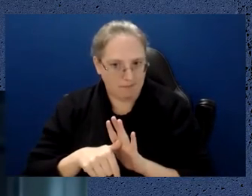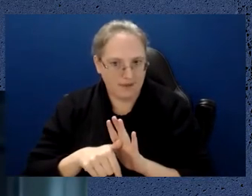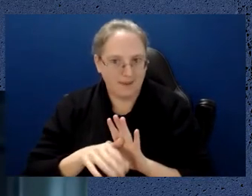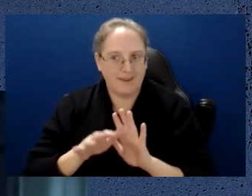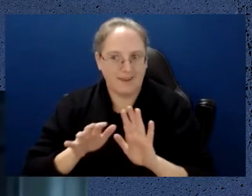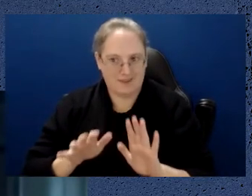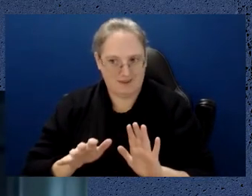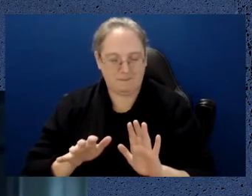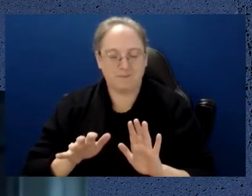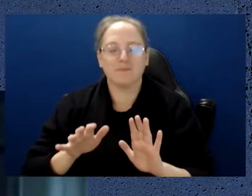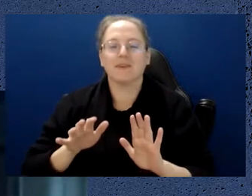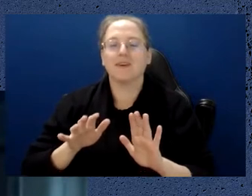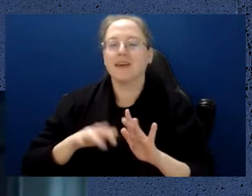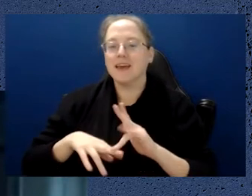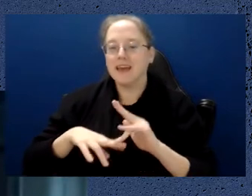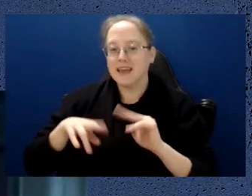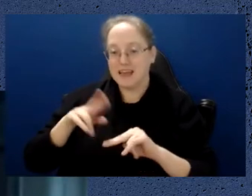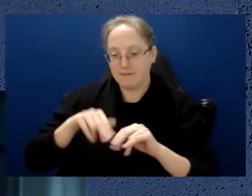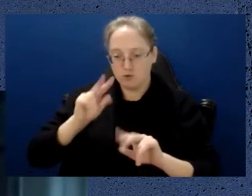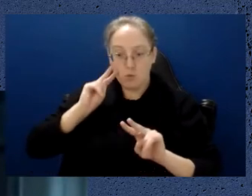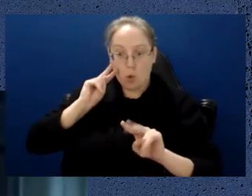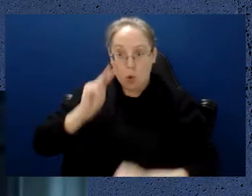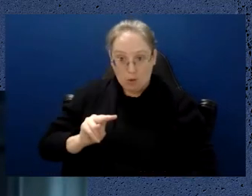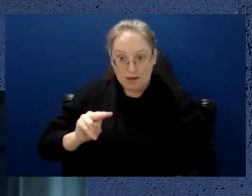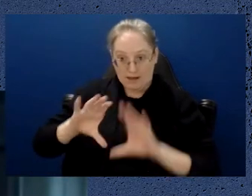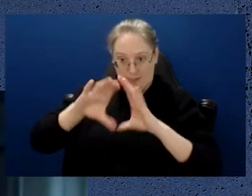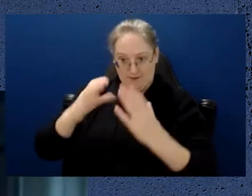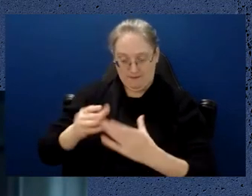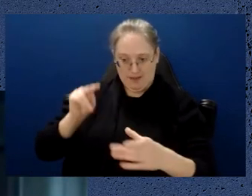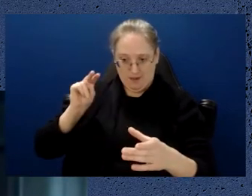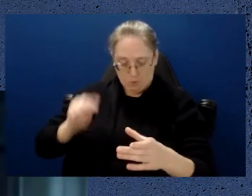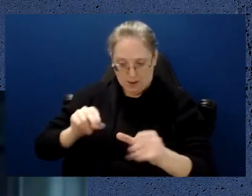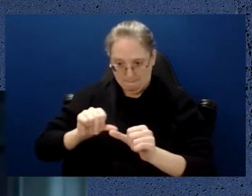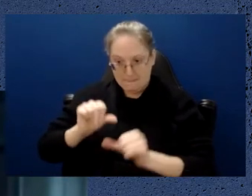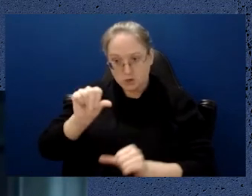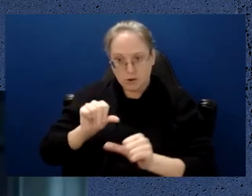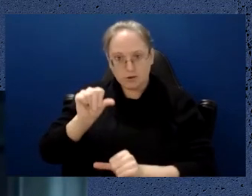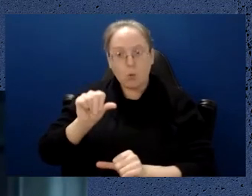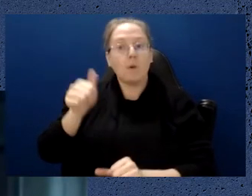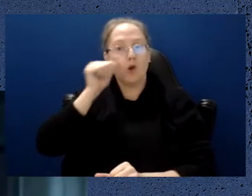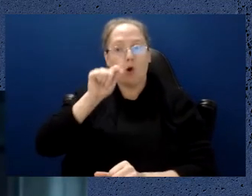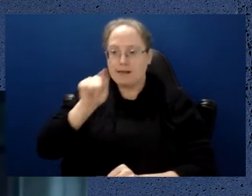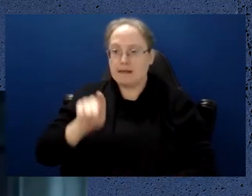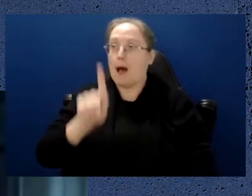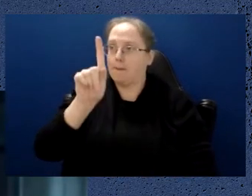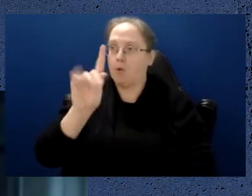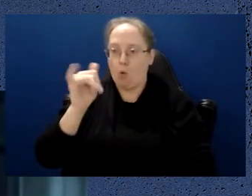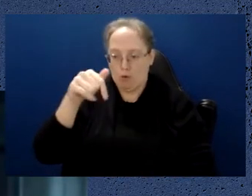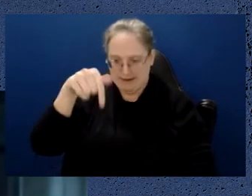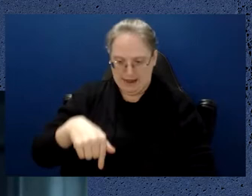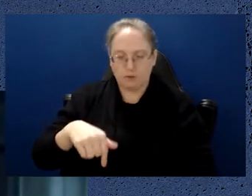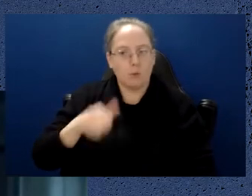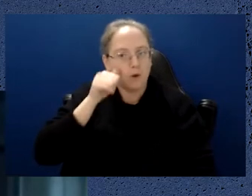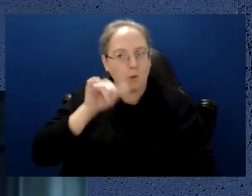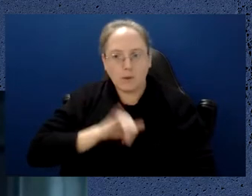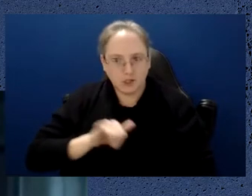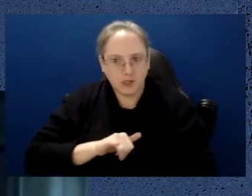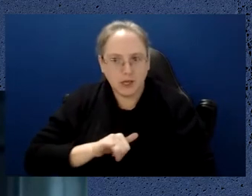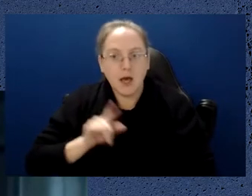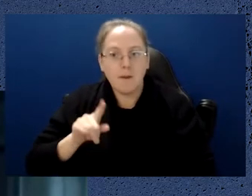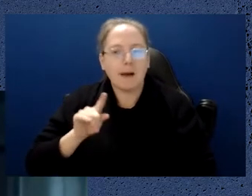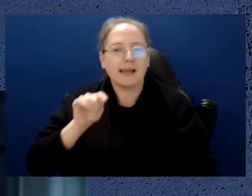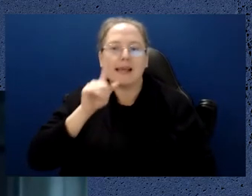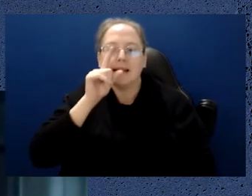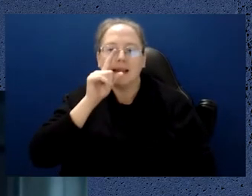you actually measure the state of the sphere, it collapses to either up or down the classical view of it. So